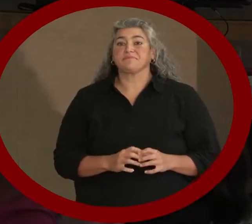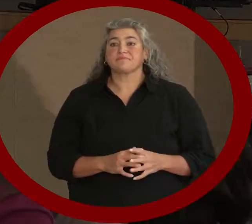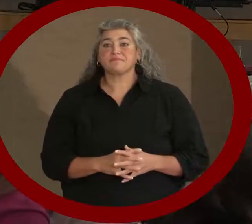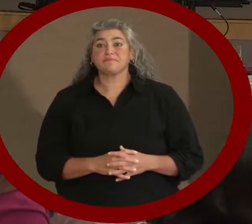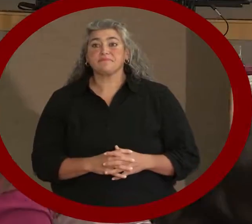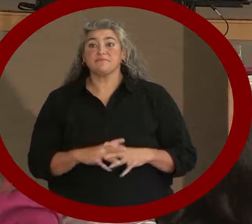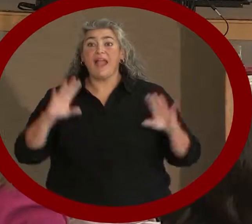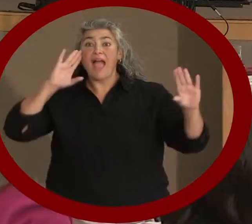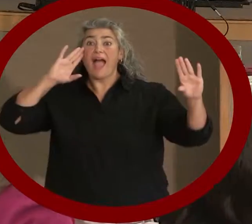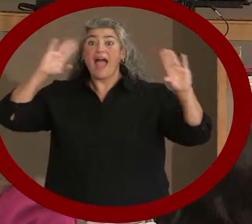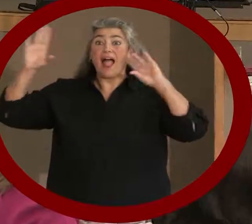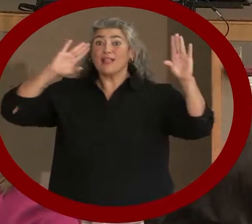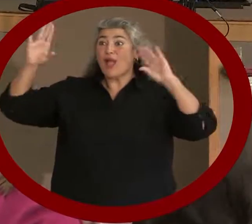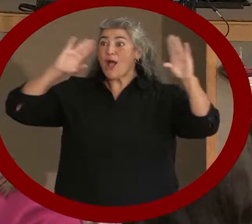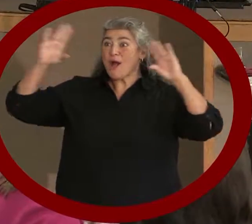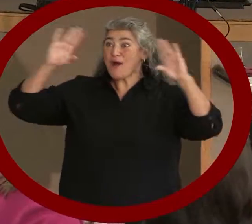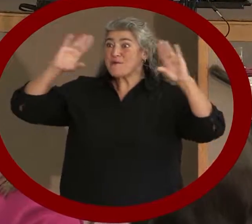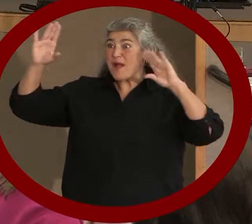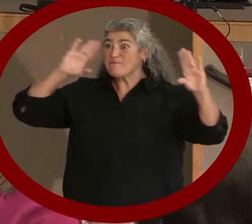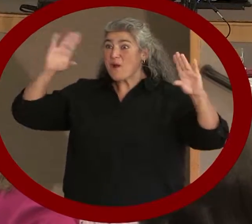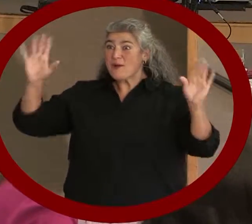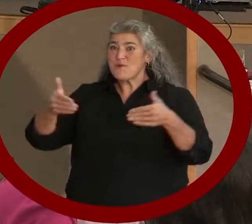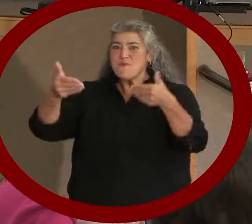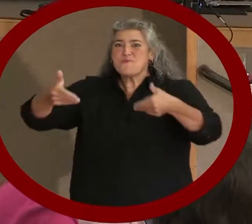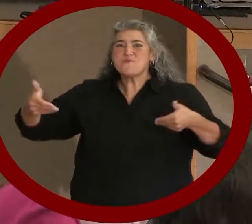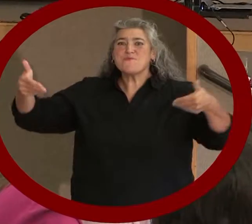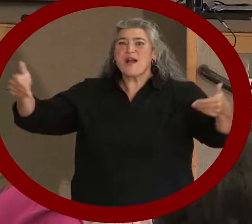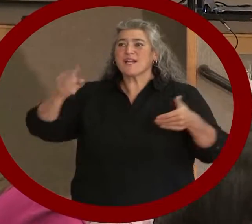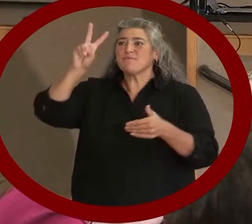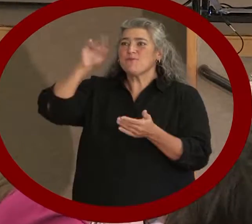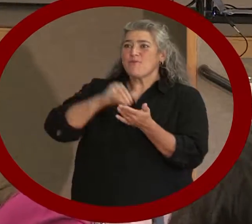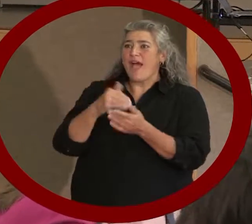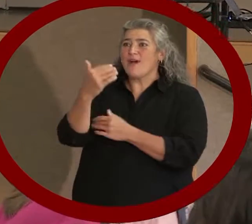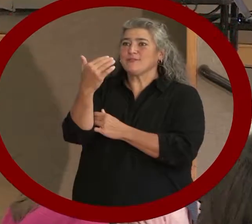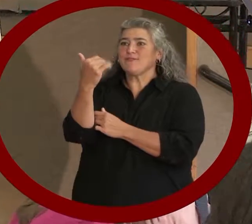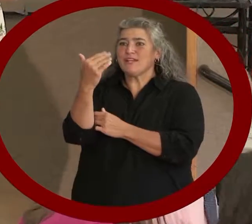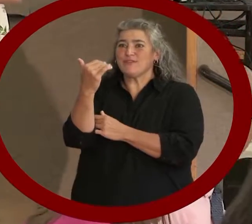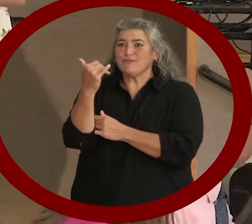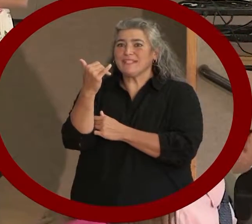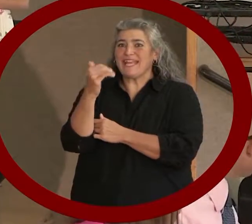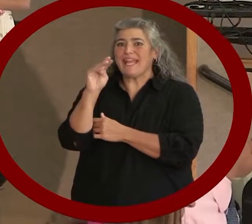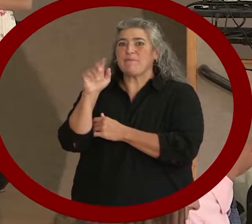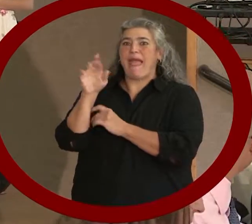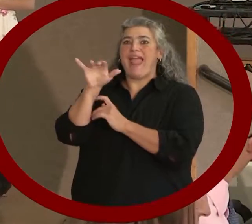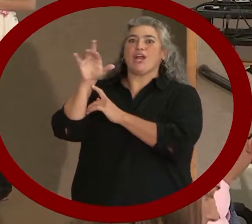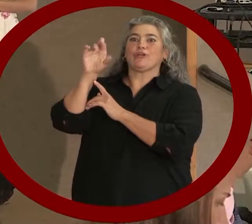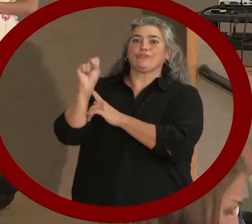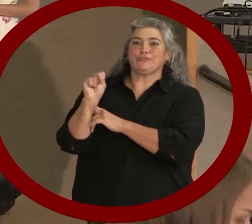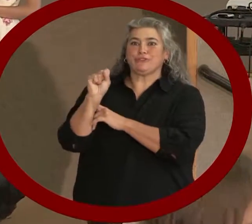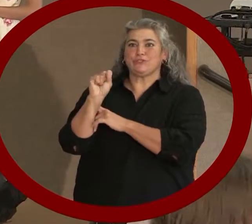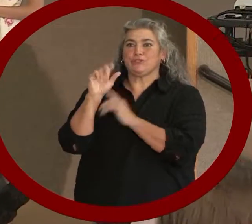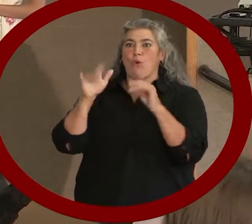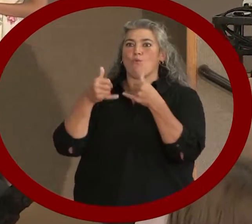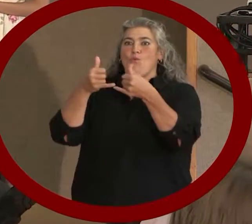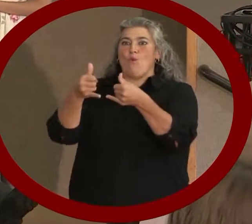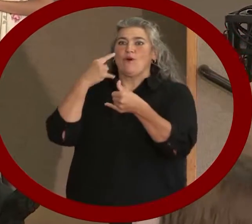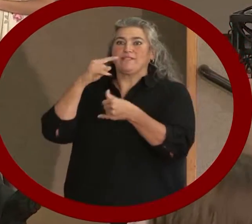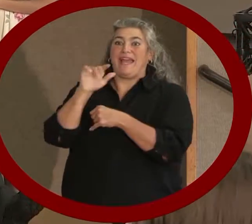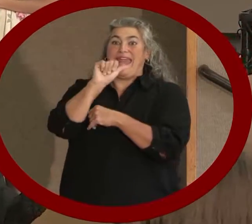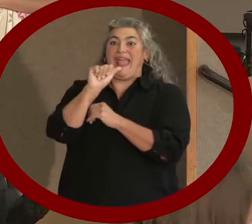Hello everyone and welcome to the 2015 Mayor's Awards and ADA Anniversary Celebration.